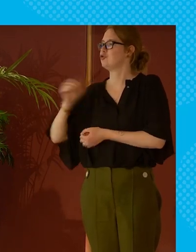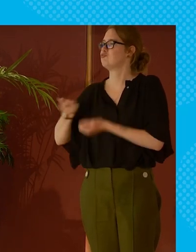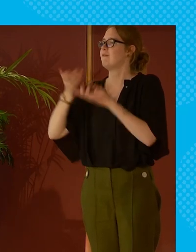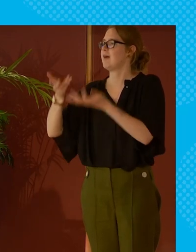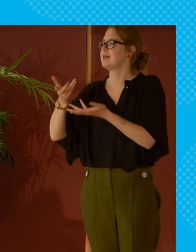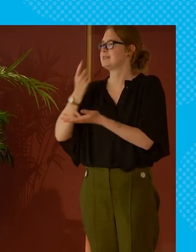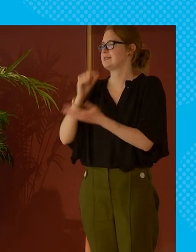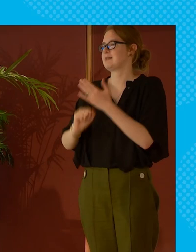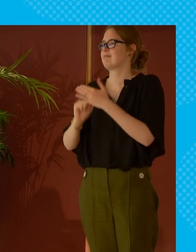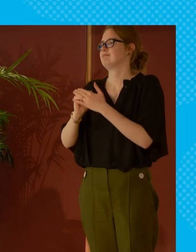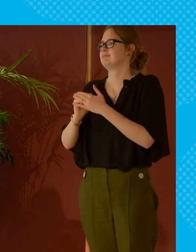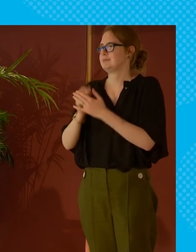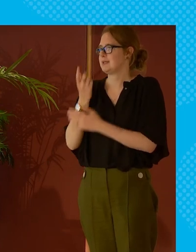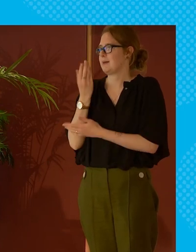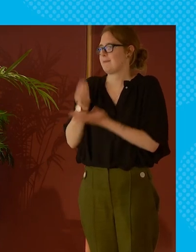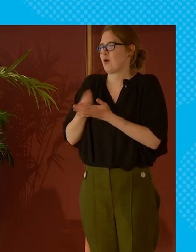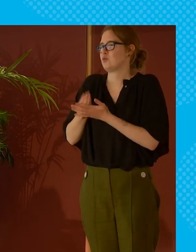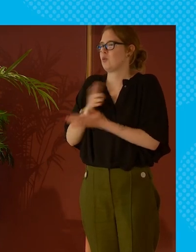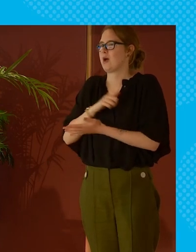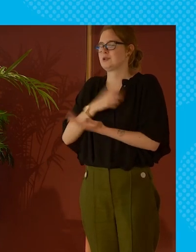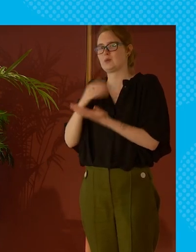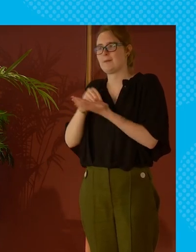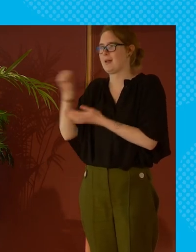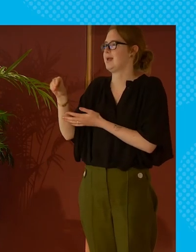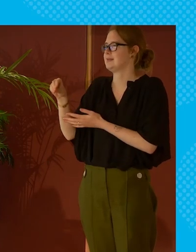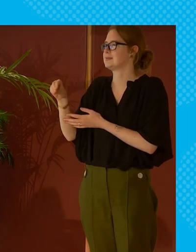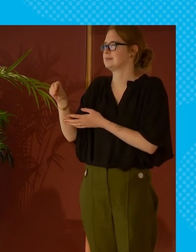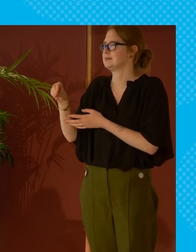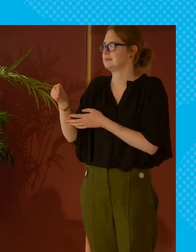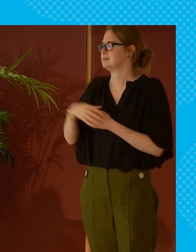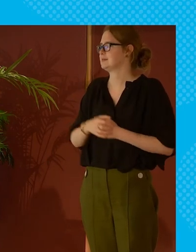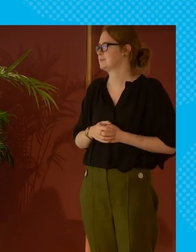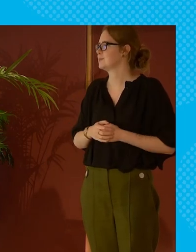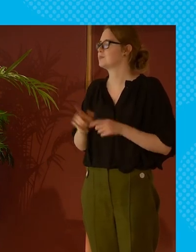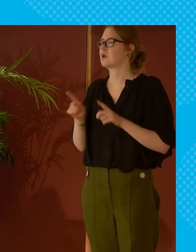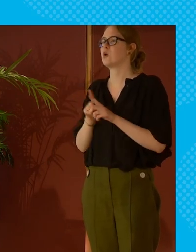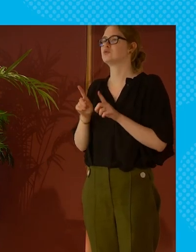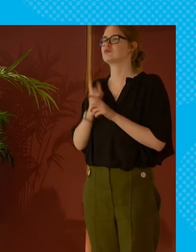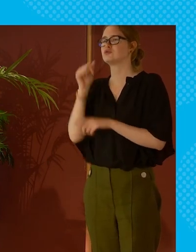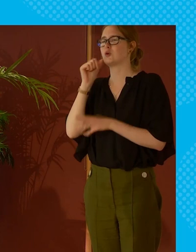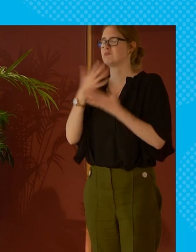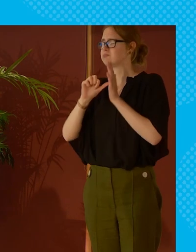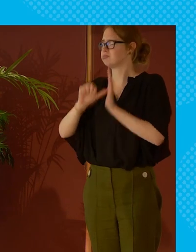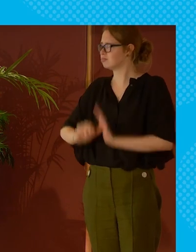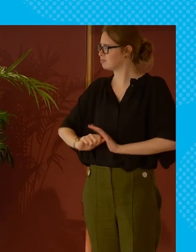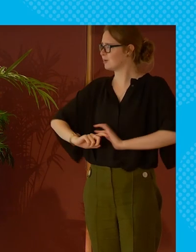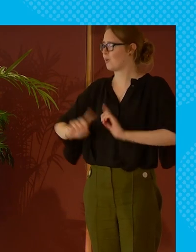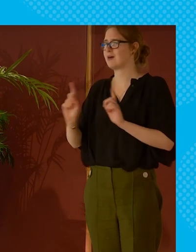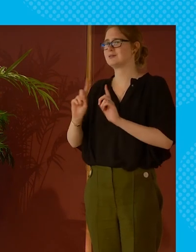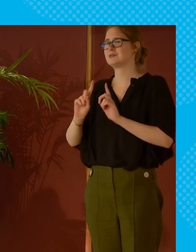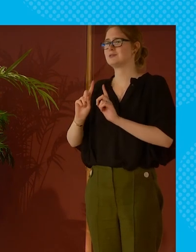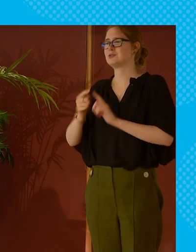should be providing a certain amount for us because of what's been paid in etc but also do you know how hard it